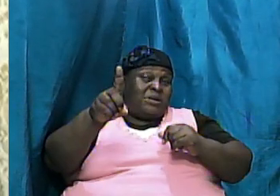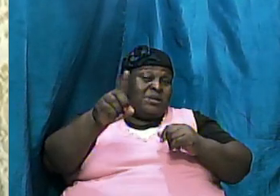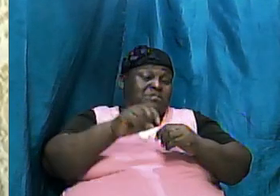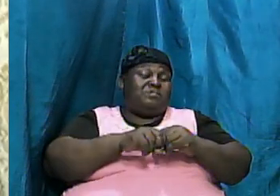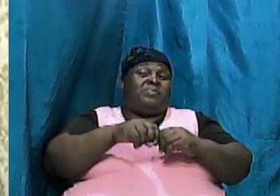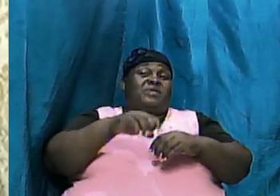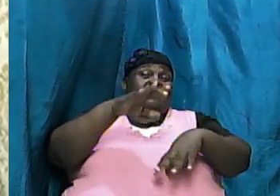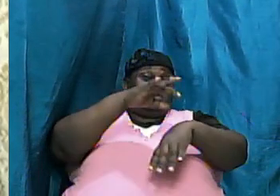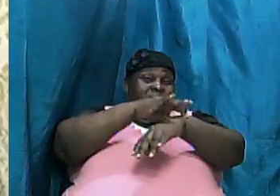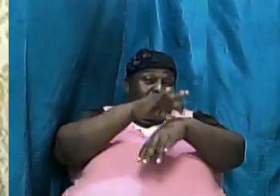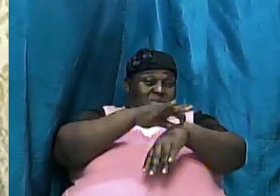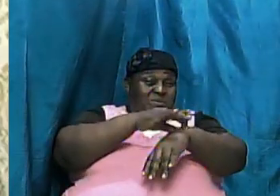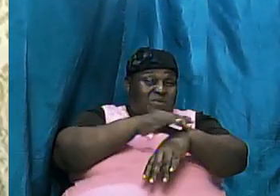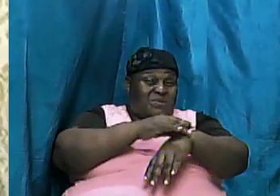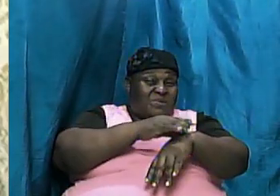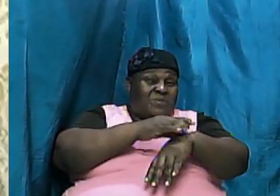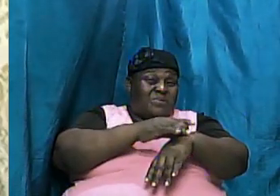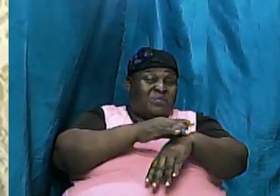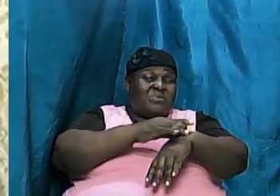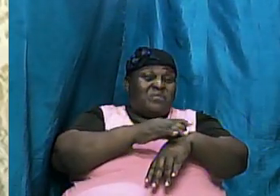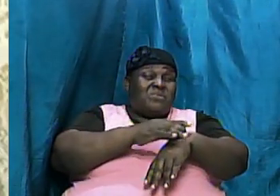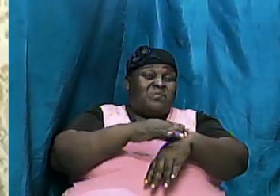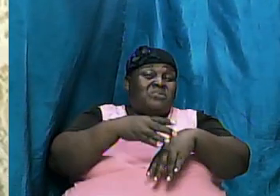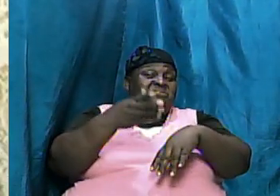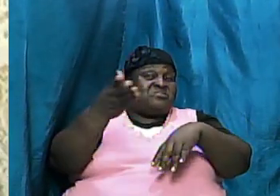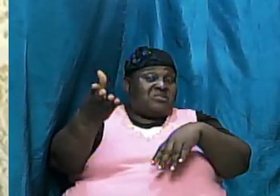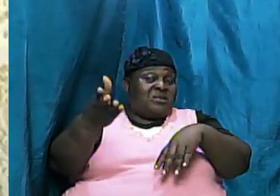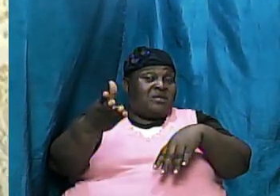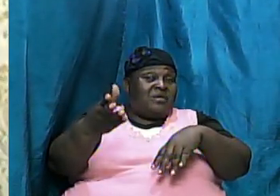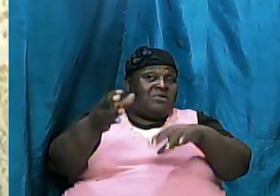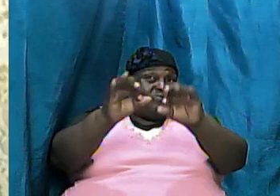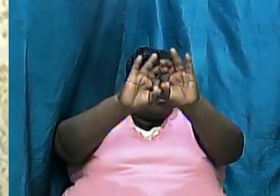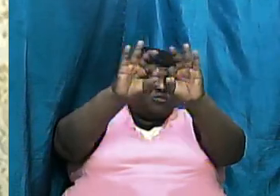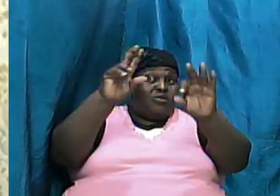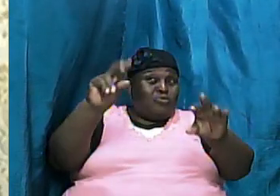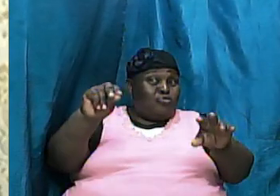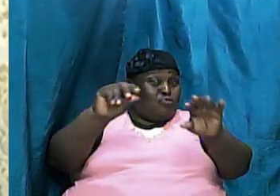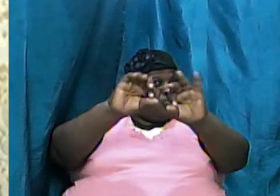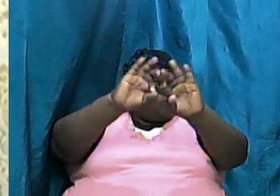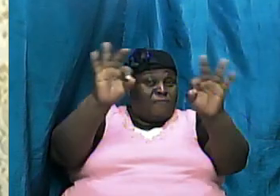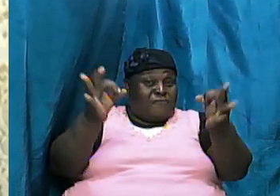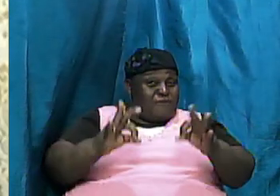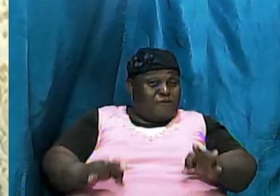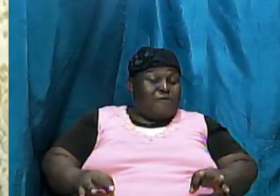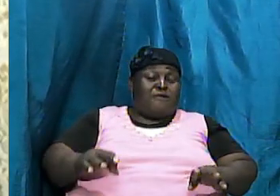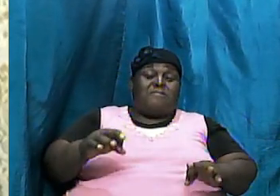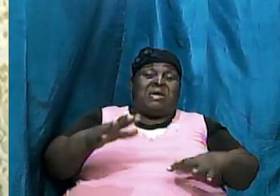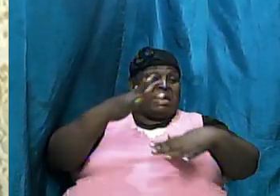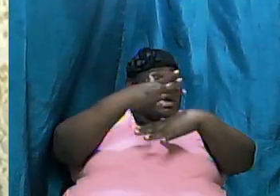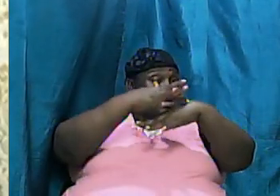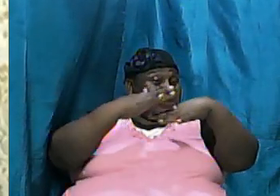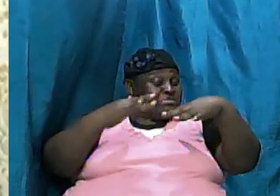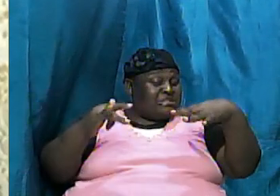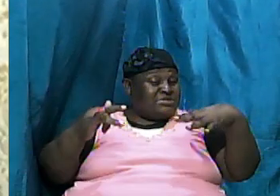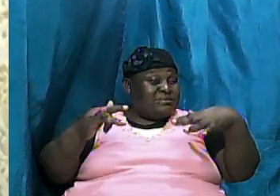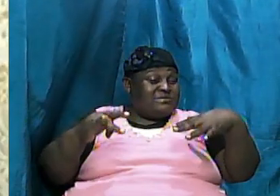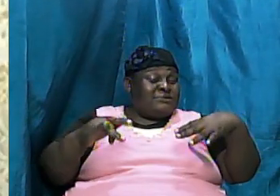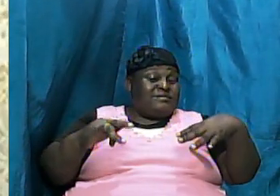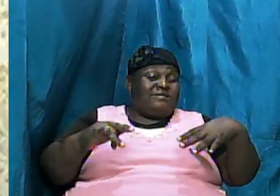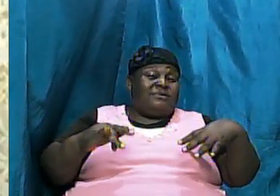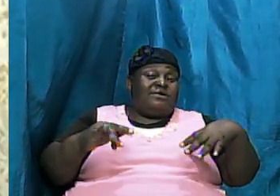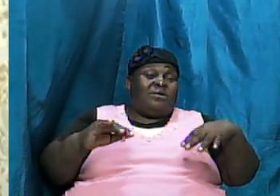earth was there and it was without form and void how does that reconcile